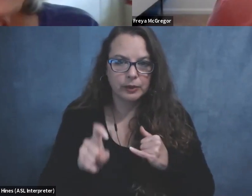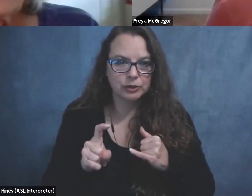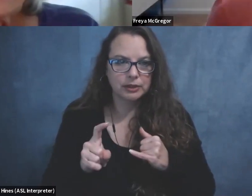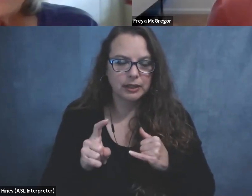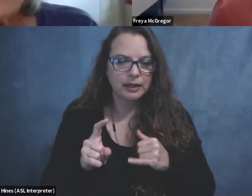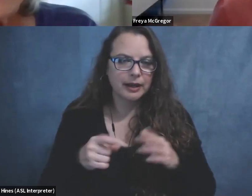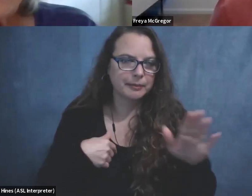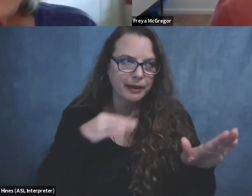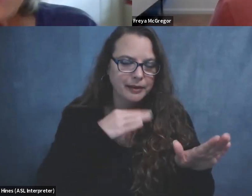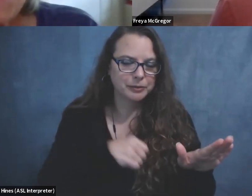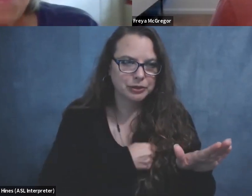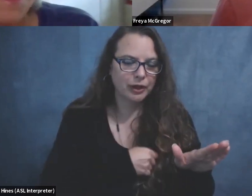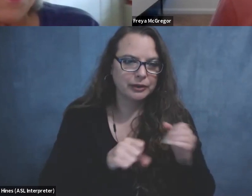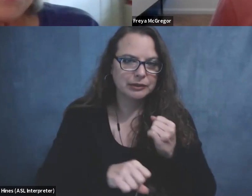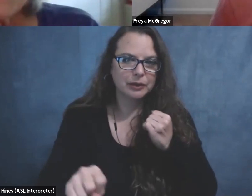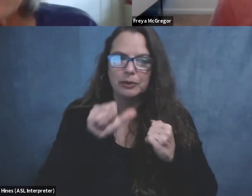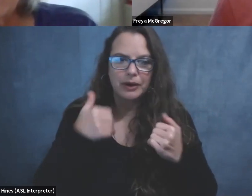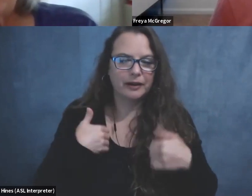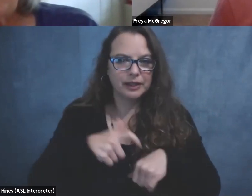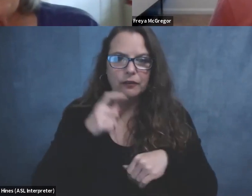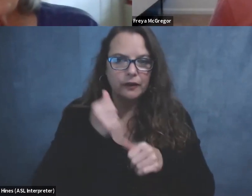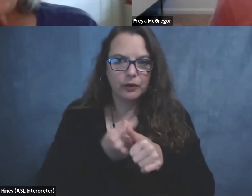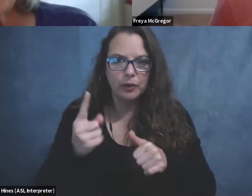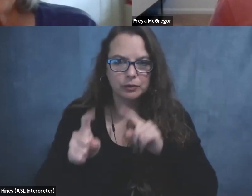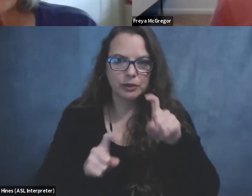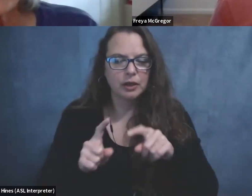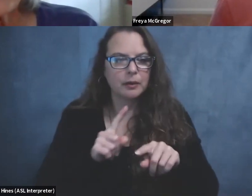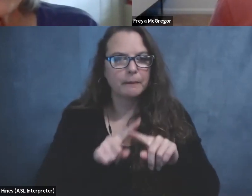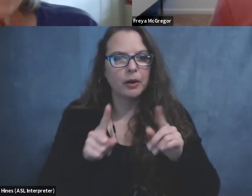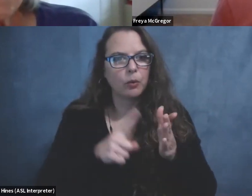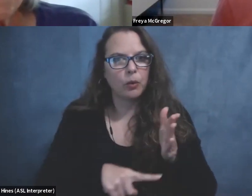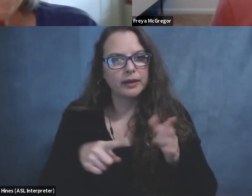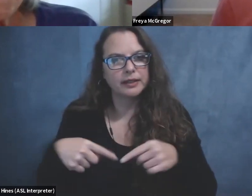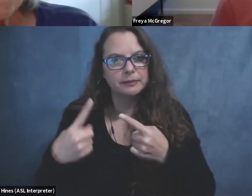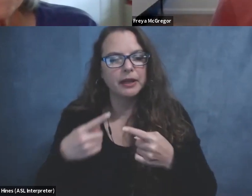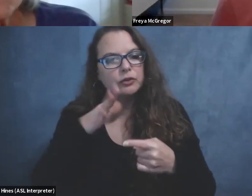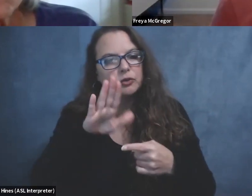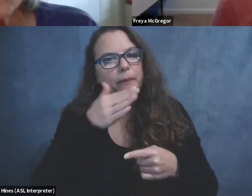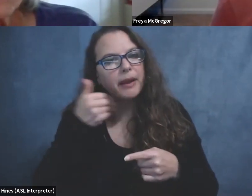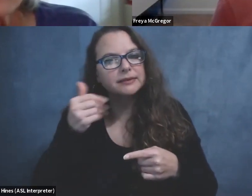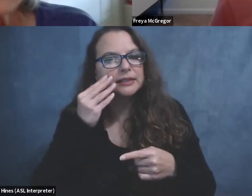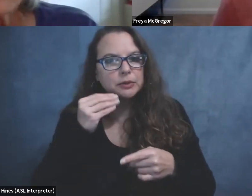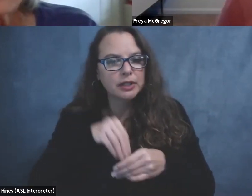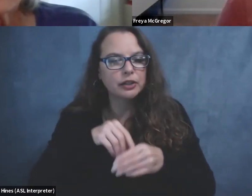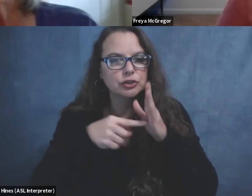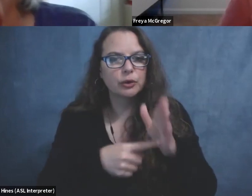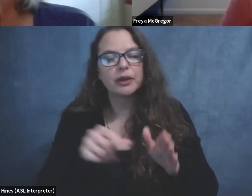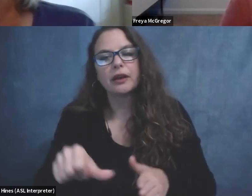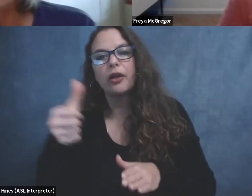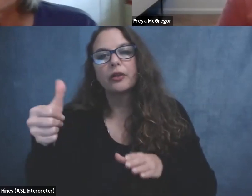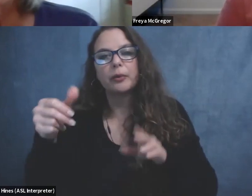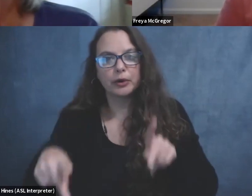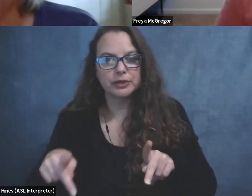lying, but I'm sorry that we just won't get time for everyone's question, but what has been your best experience in showing someone else a bird?